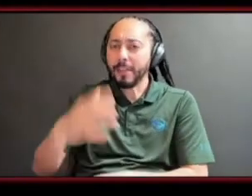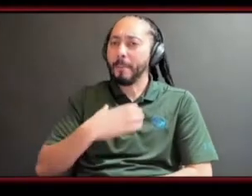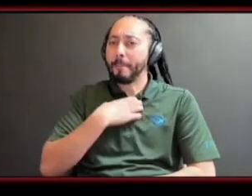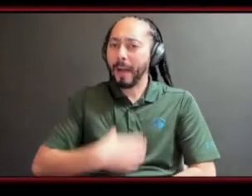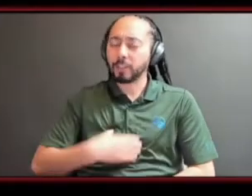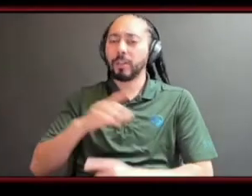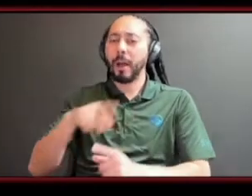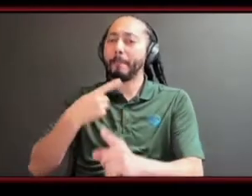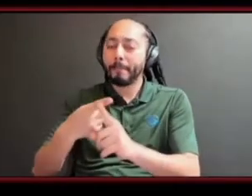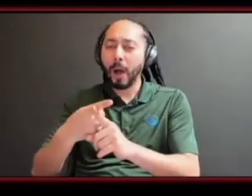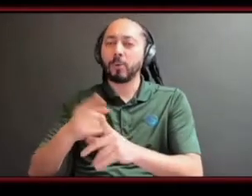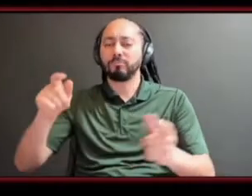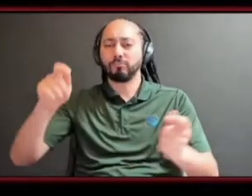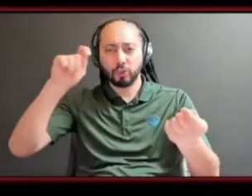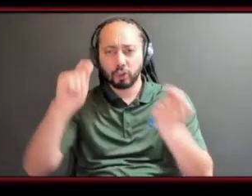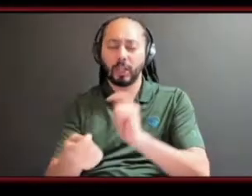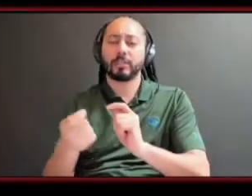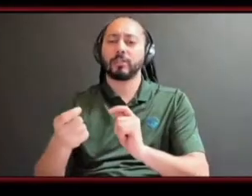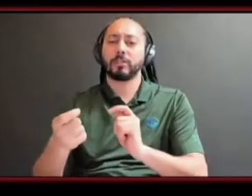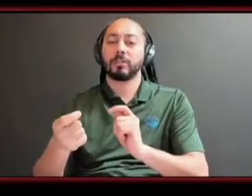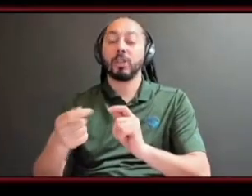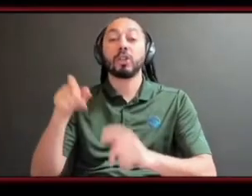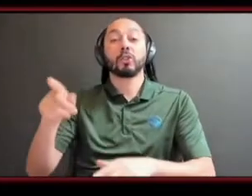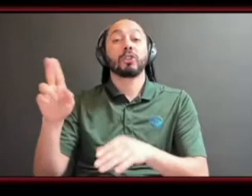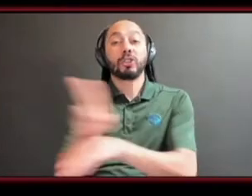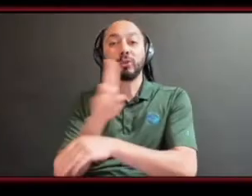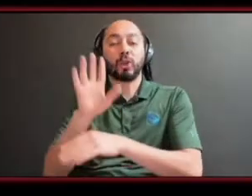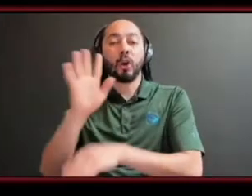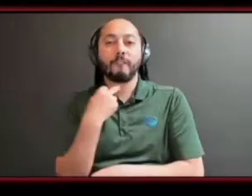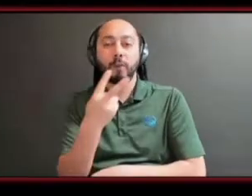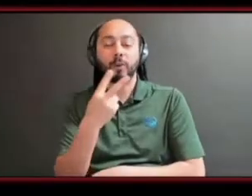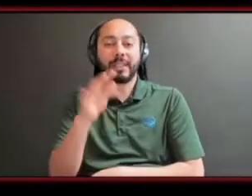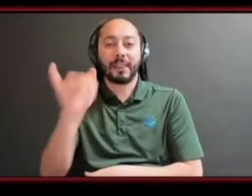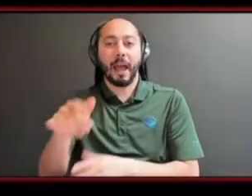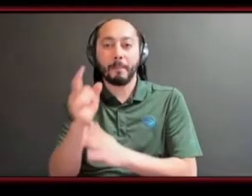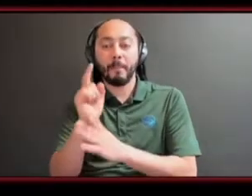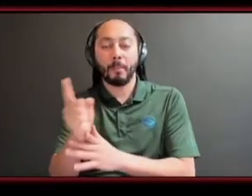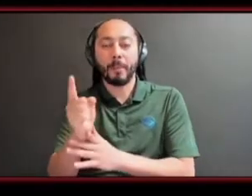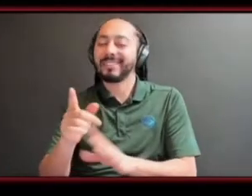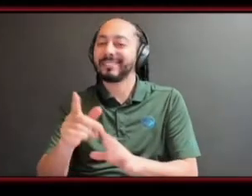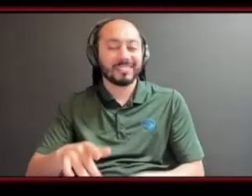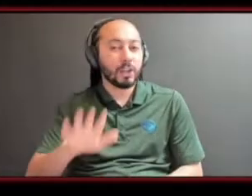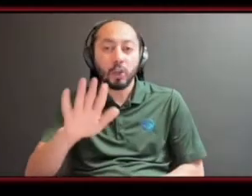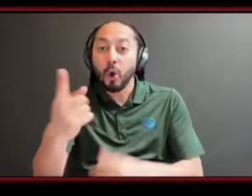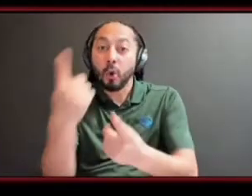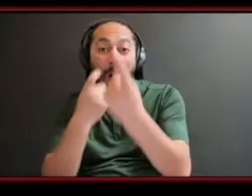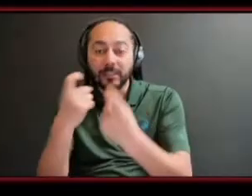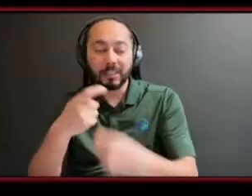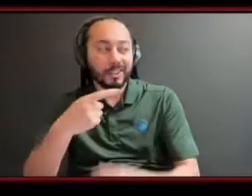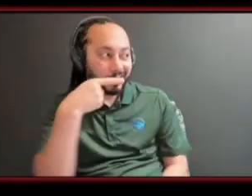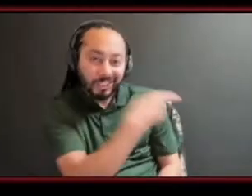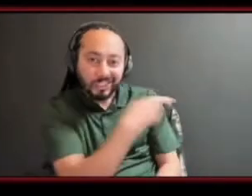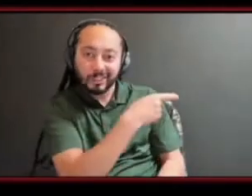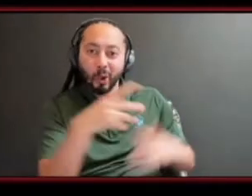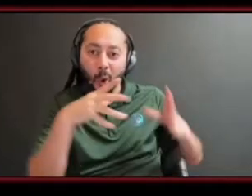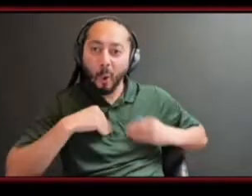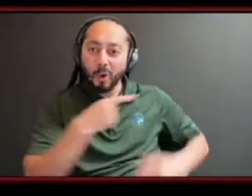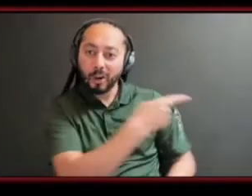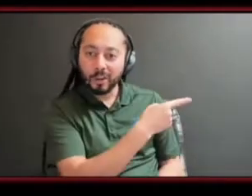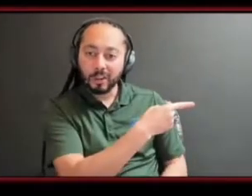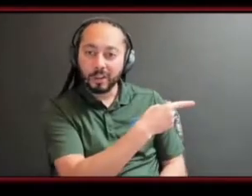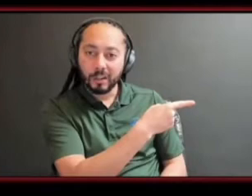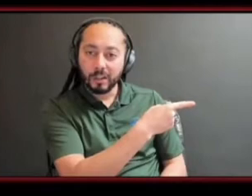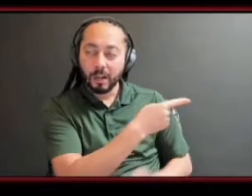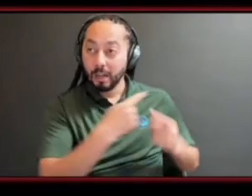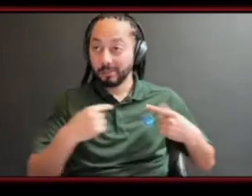a change so she used her voice in that moment to say no you direct your question to her she's the owner um